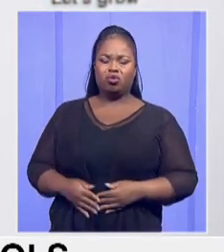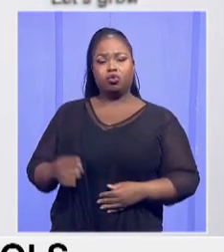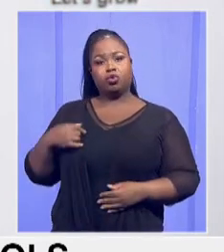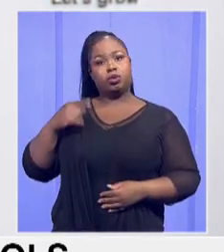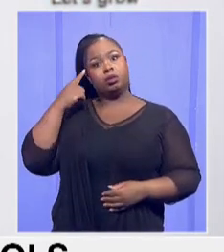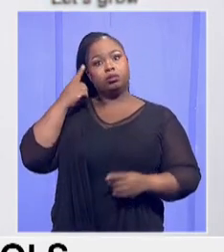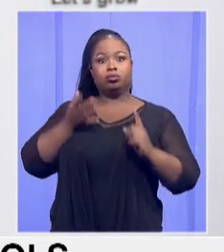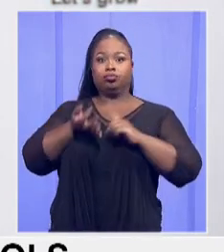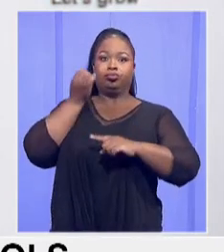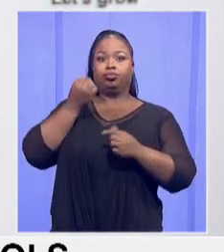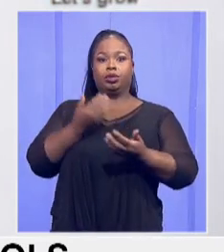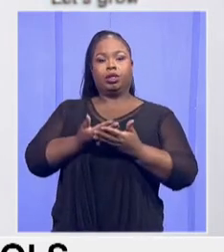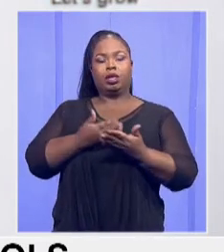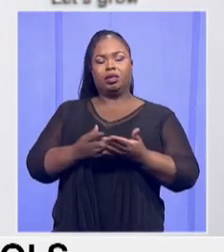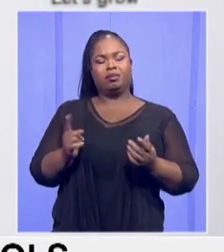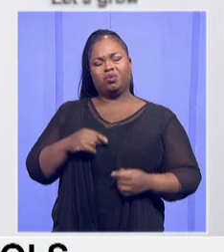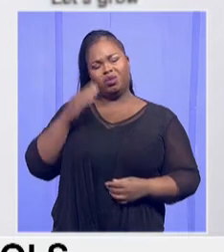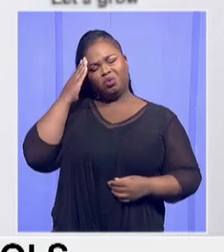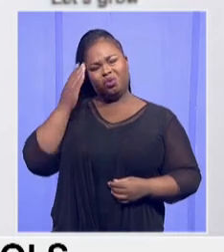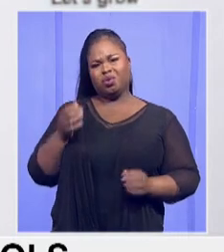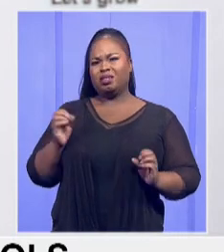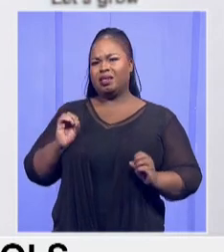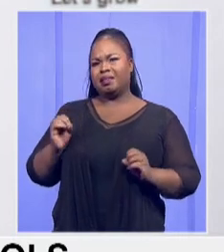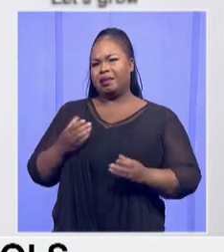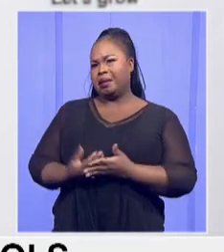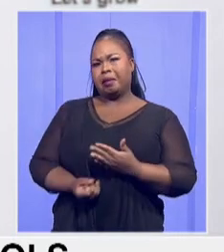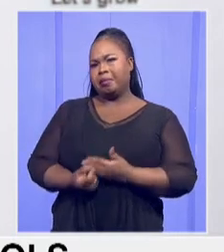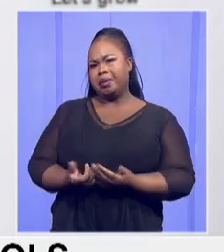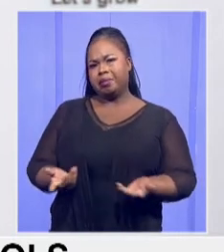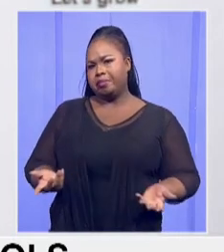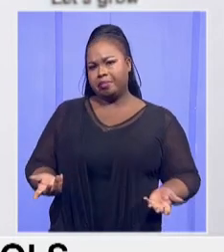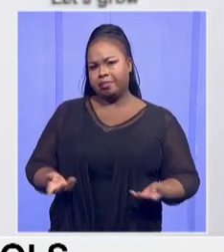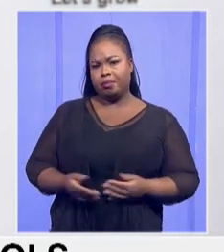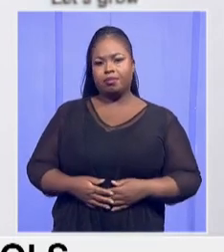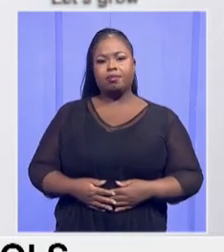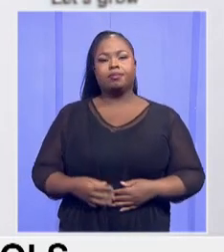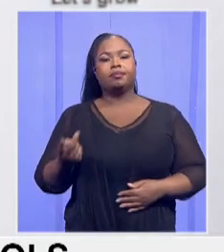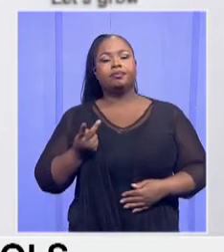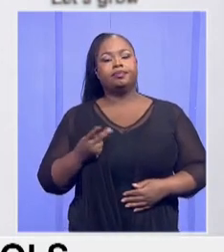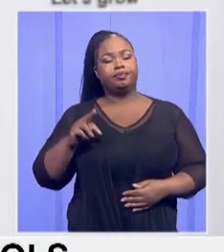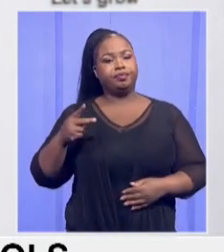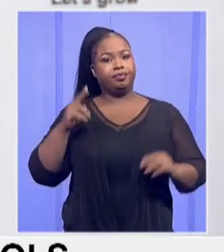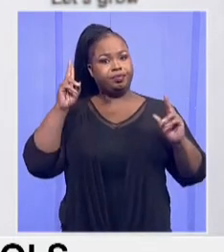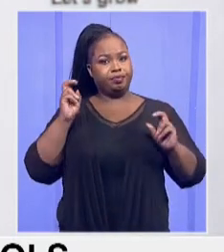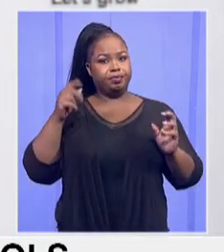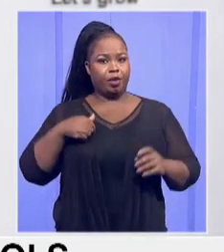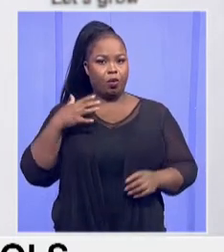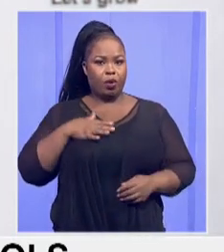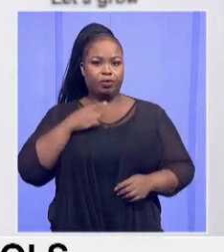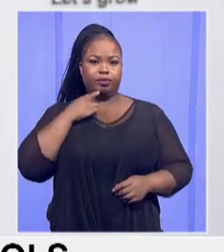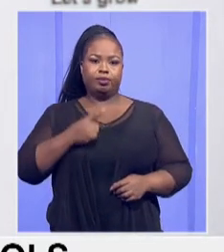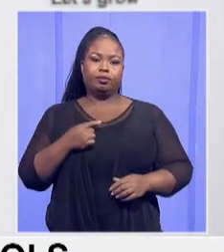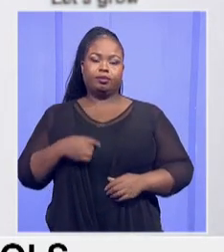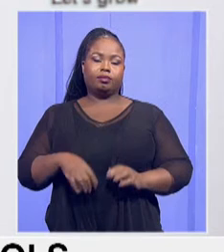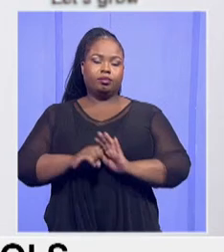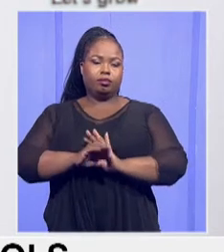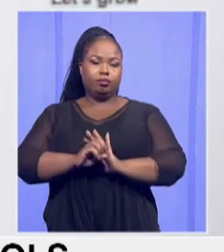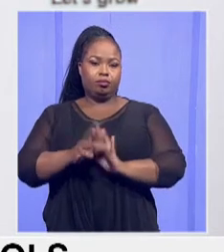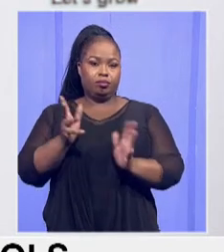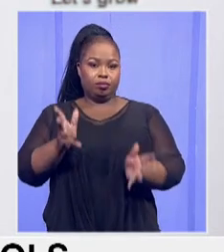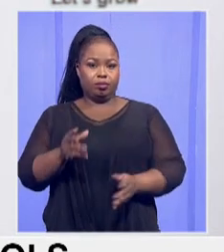something when we know nothing can be done from those schools. The other matter I thought I should also use this press conference to